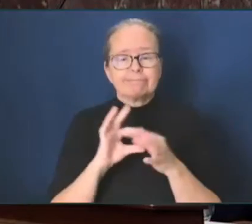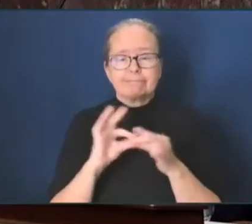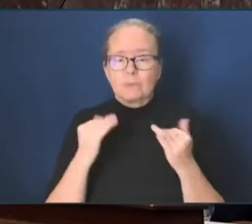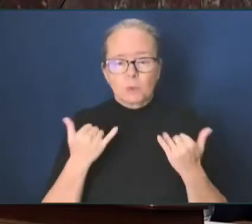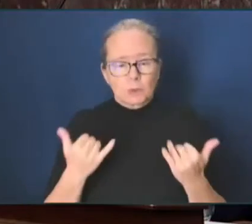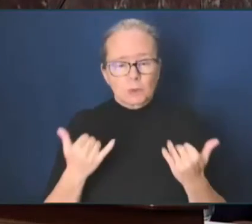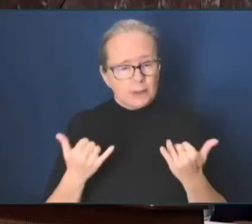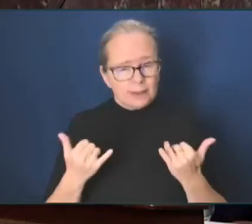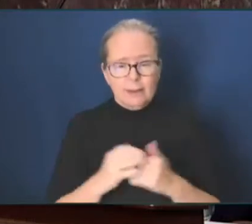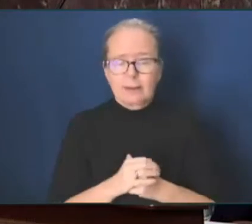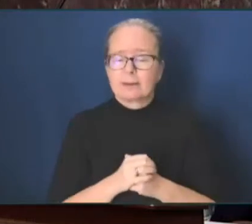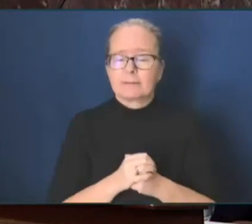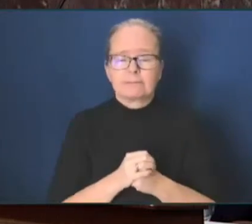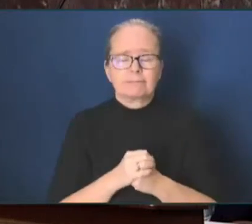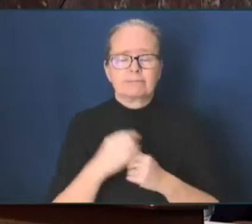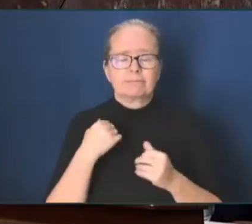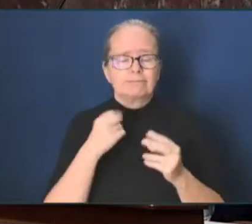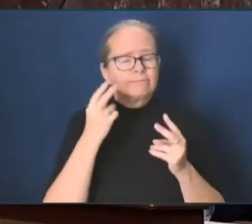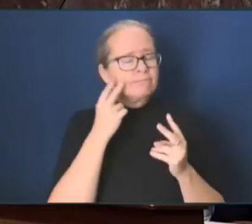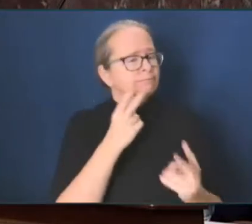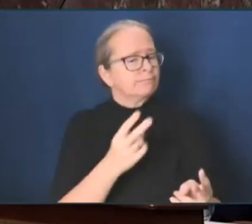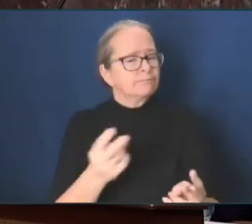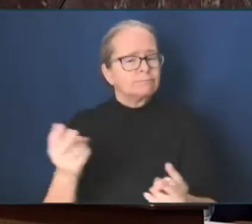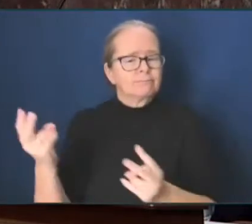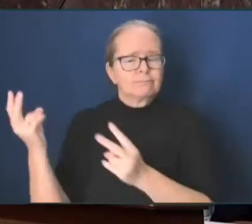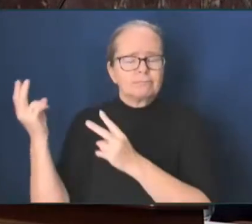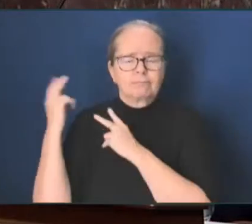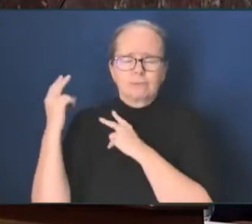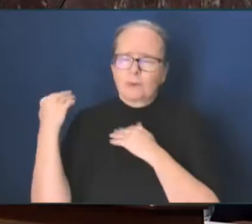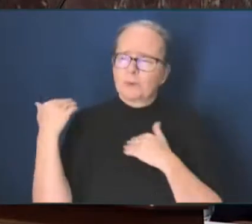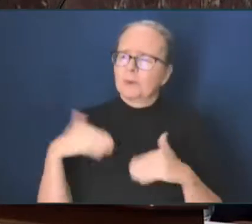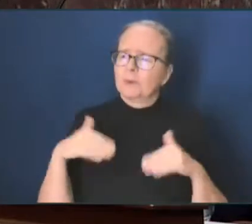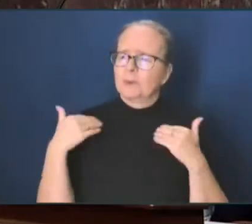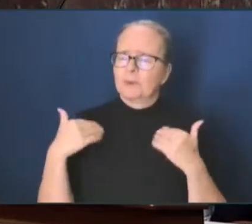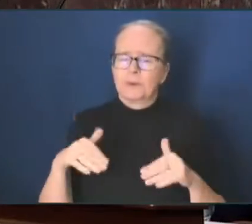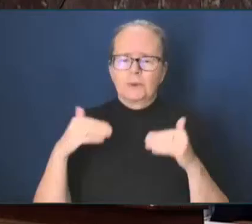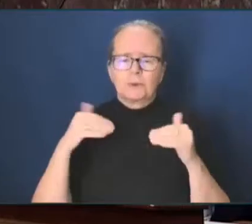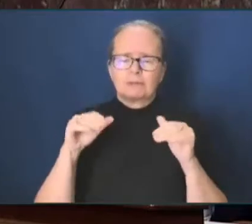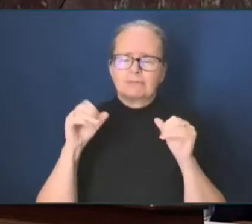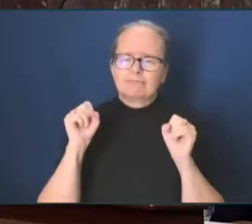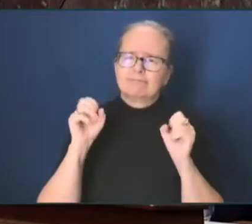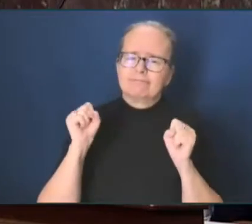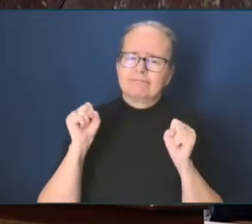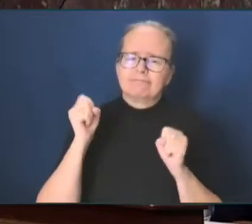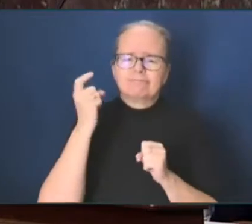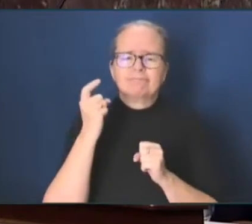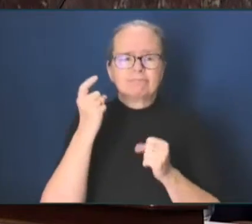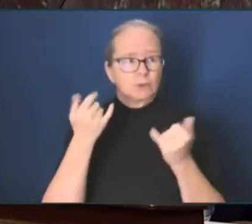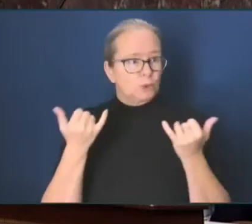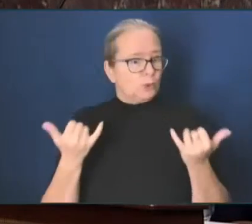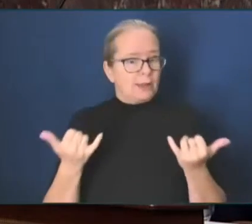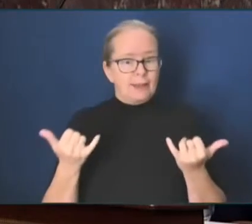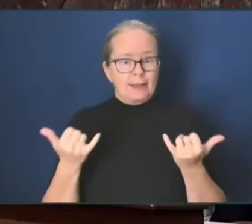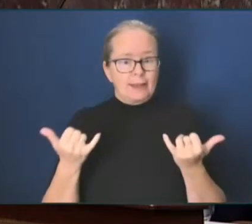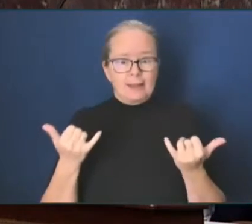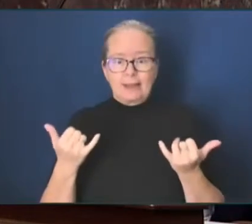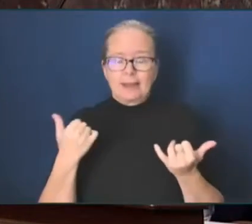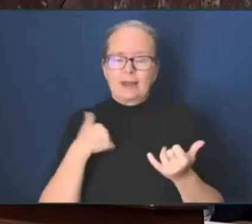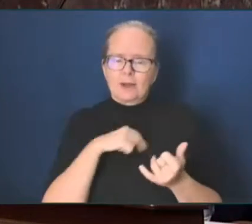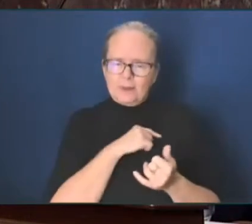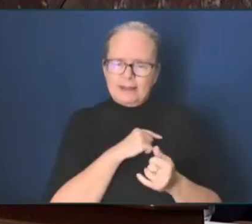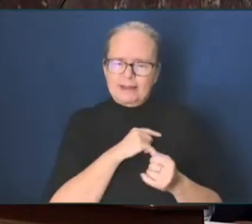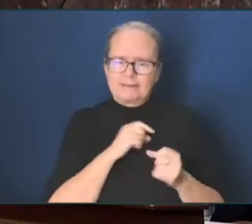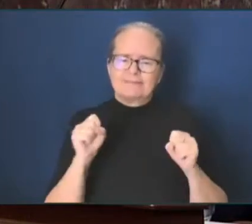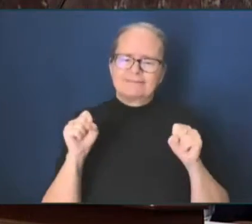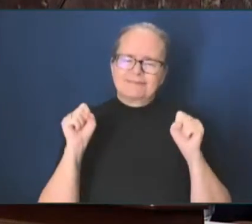can all come together from both sides of the House and take action that benefits British Columbians. We did that four